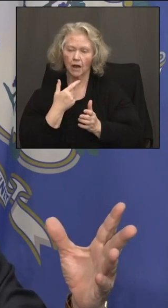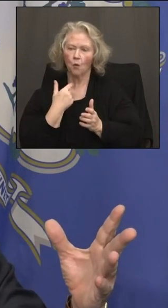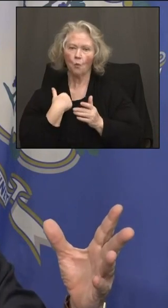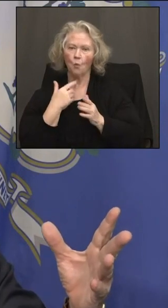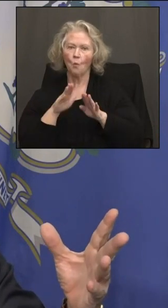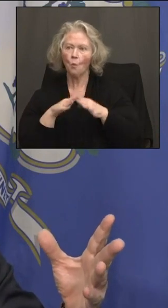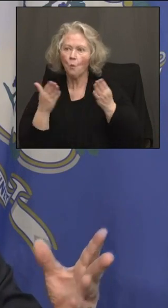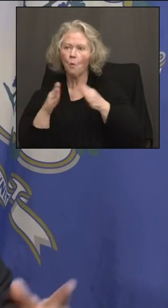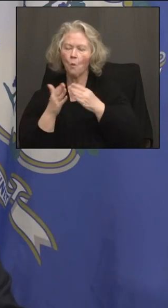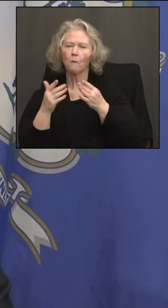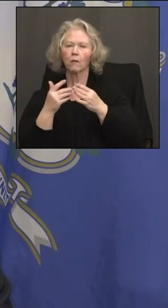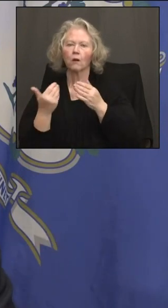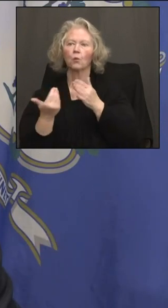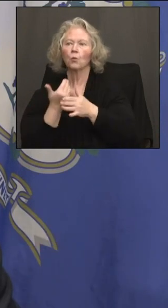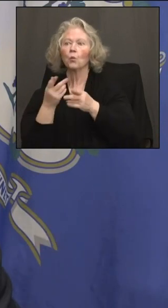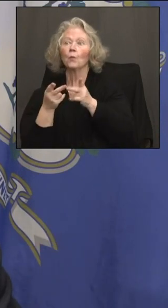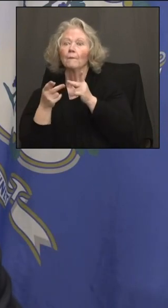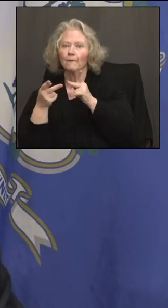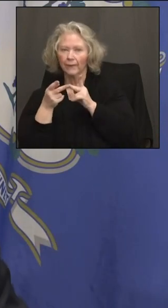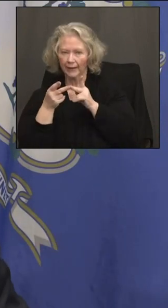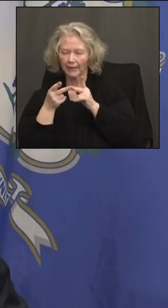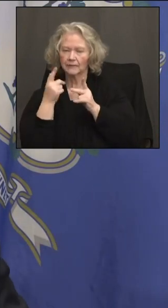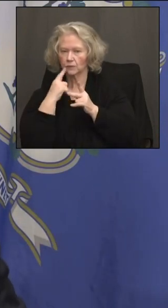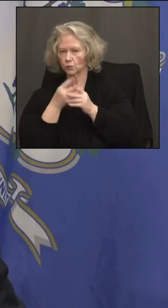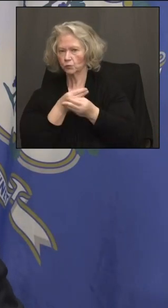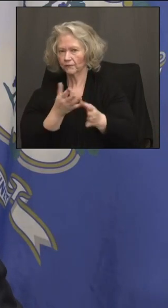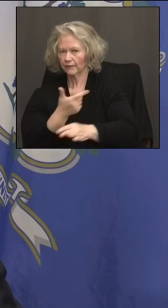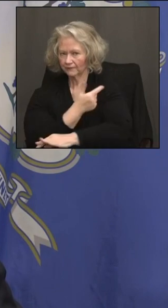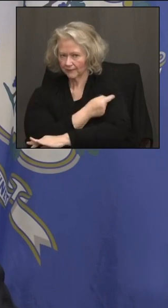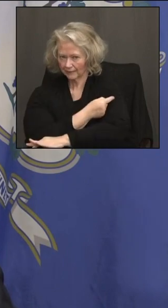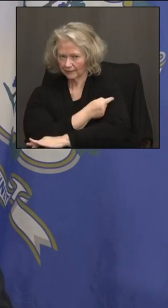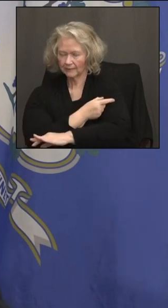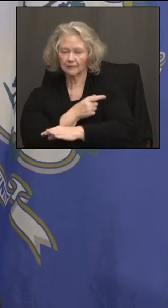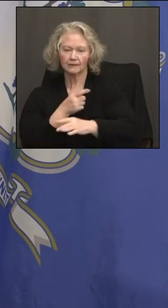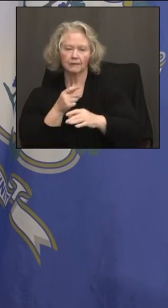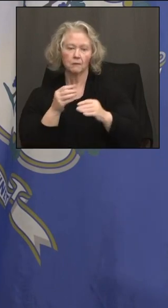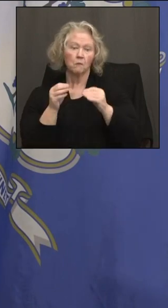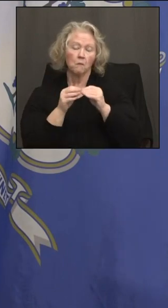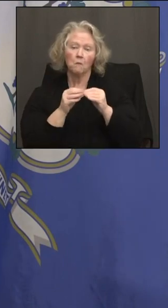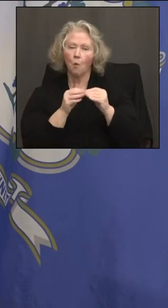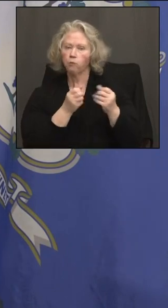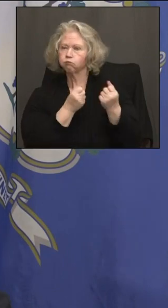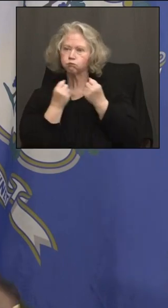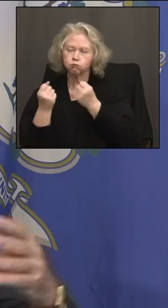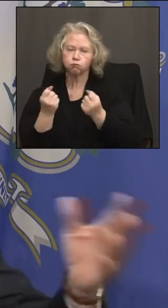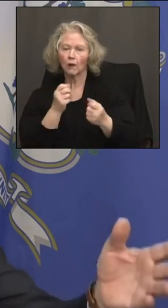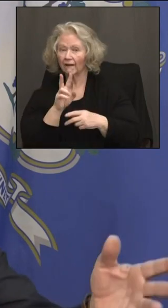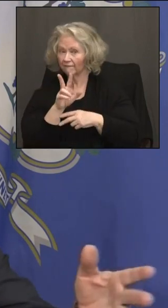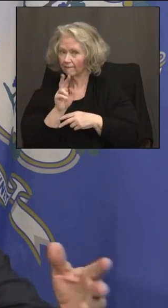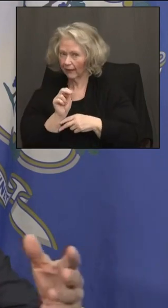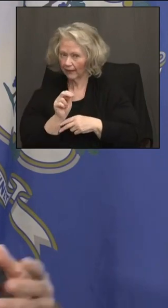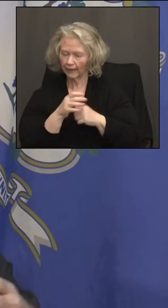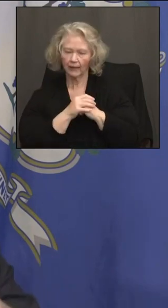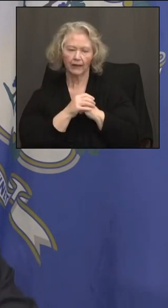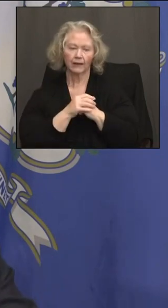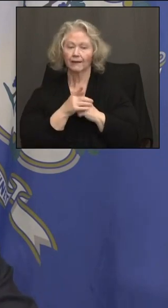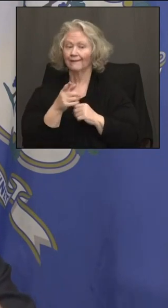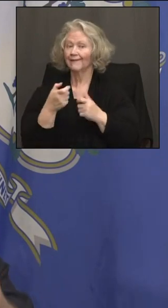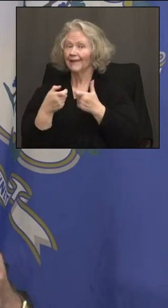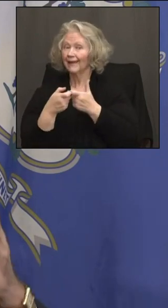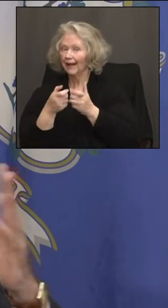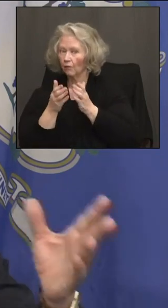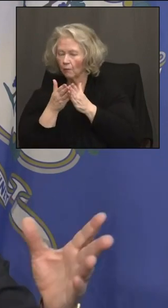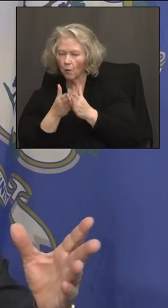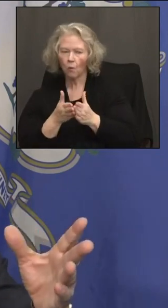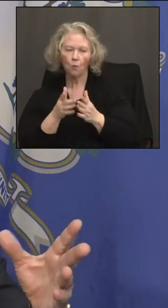more distribution channels. We added on many more mobile vans so we can take vaccines there. You heard about electric boat and